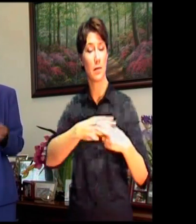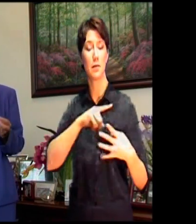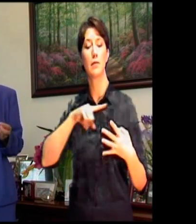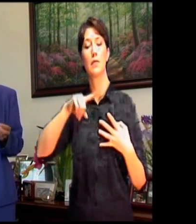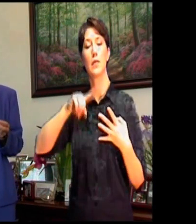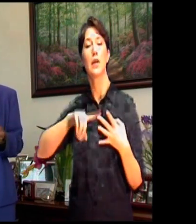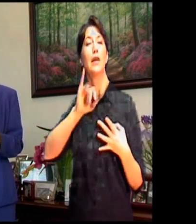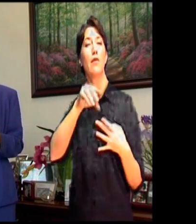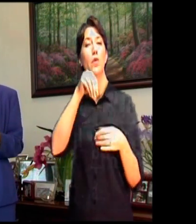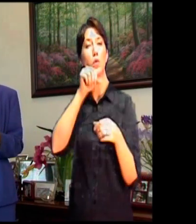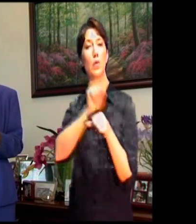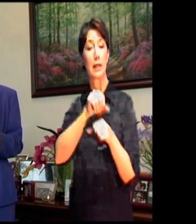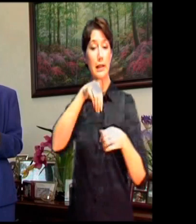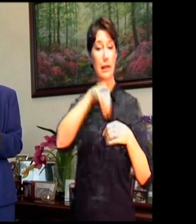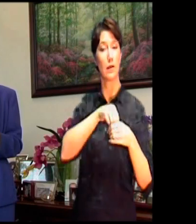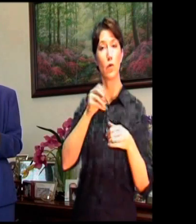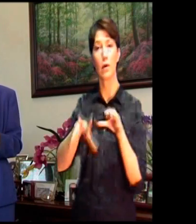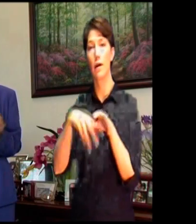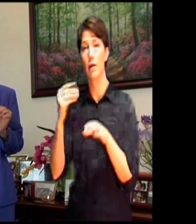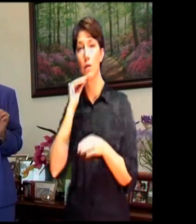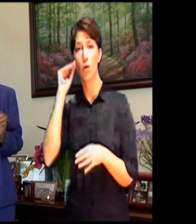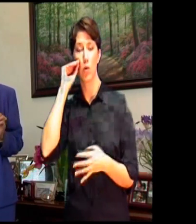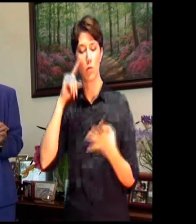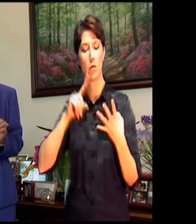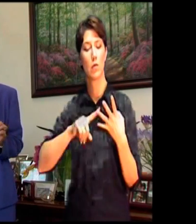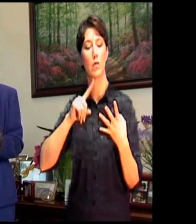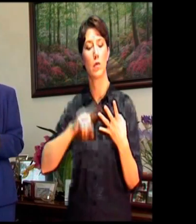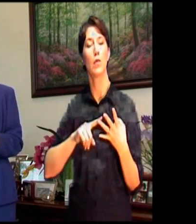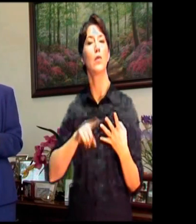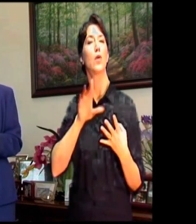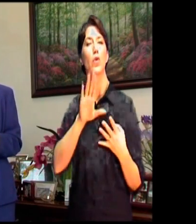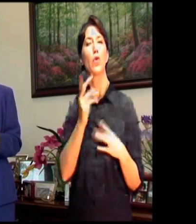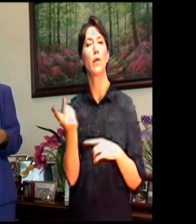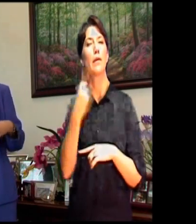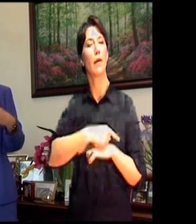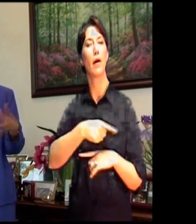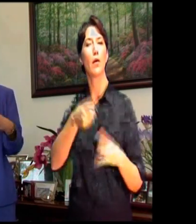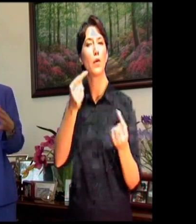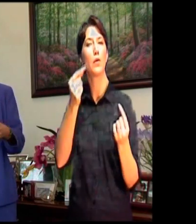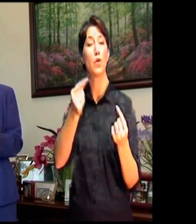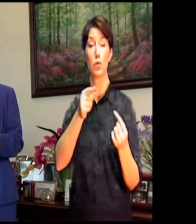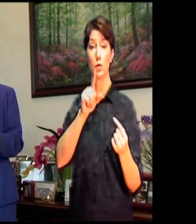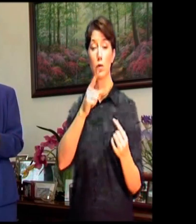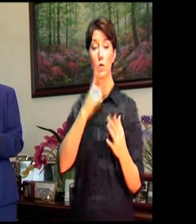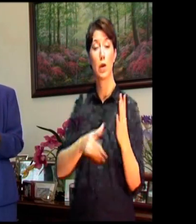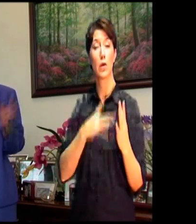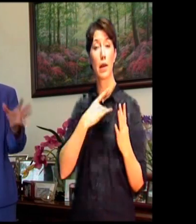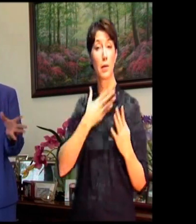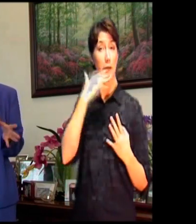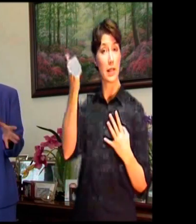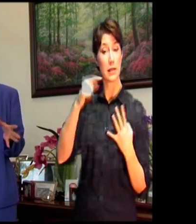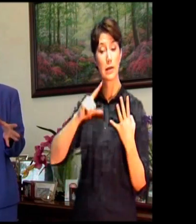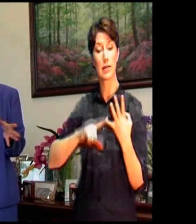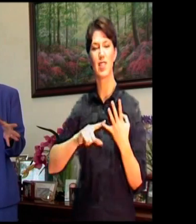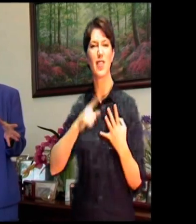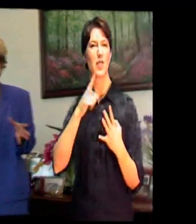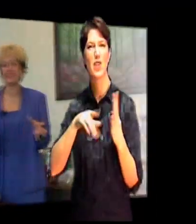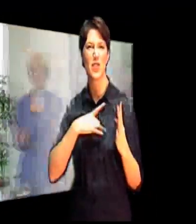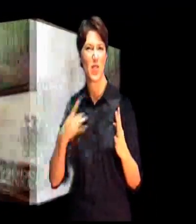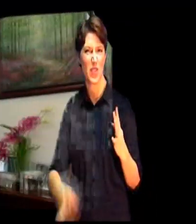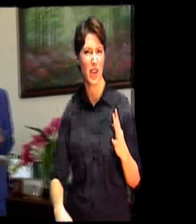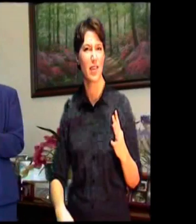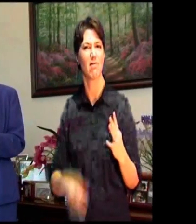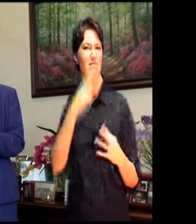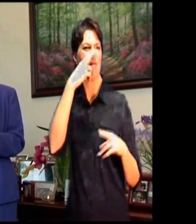and what you like best about what you do and what you like least about what you do. That would kind of be a fun icebreaker. So let's take a couple of minutes and do that.